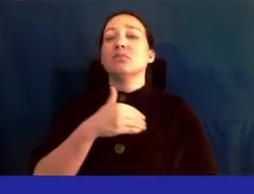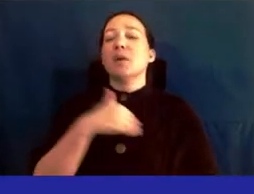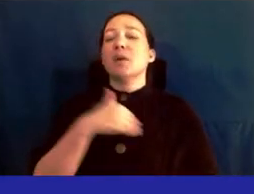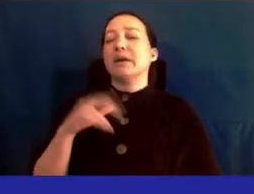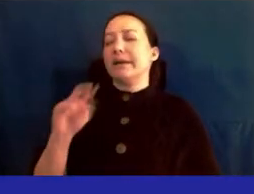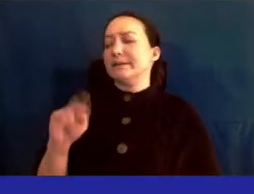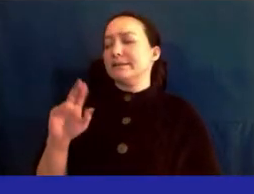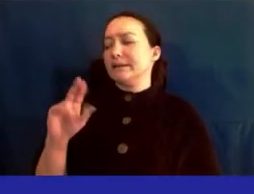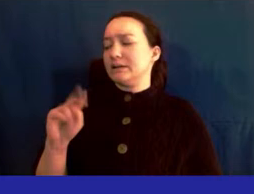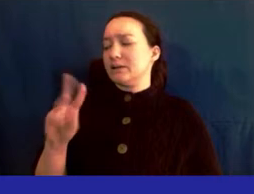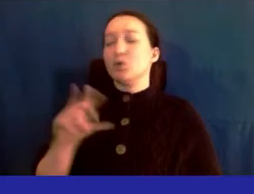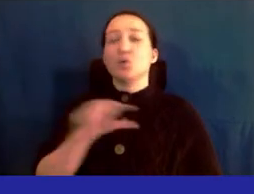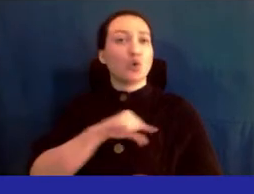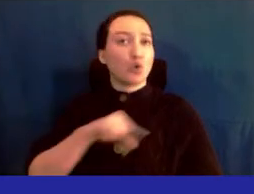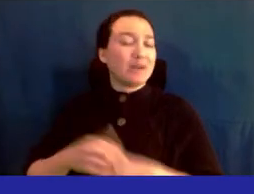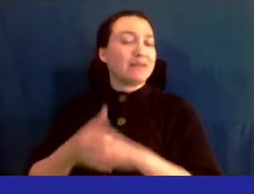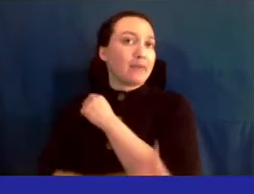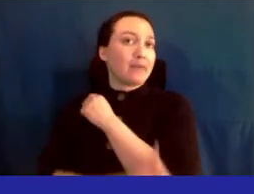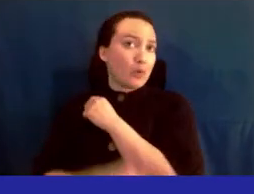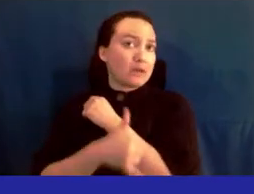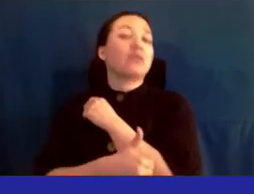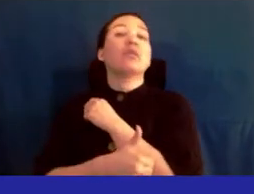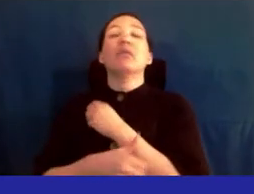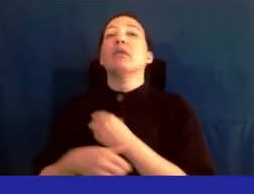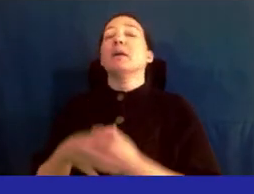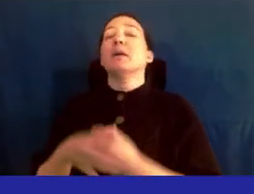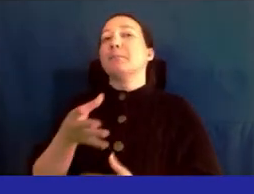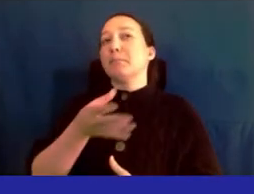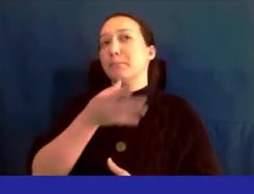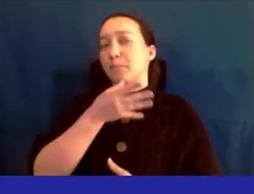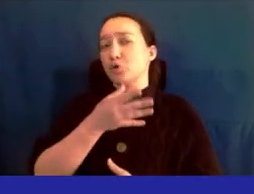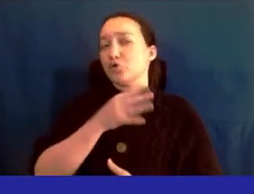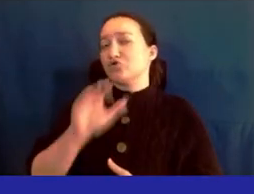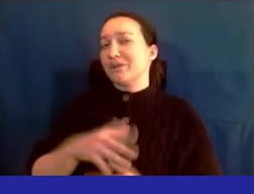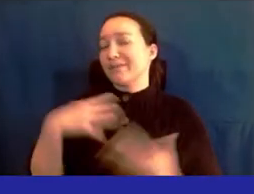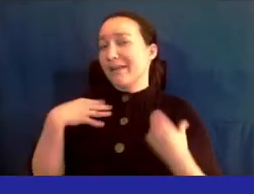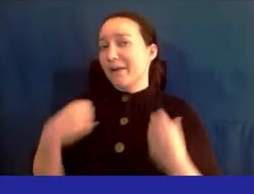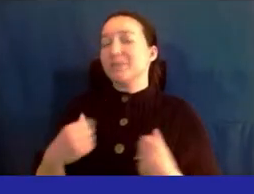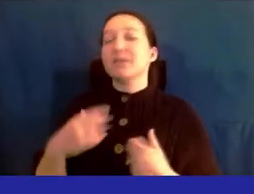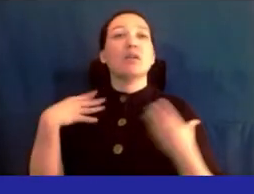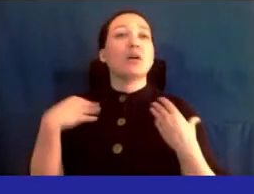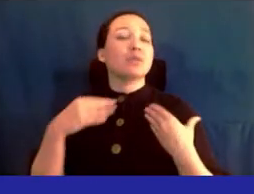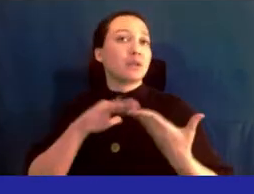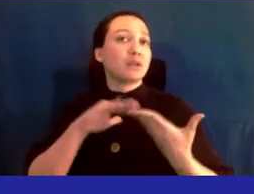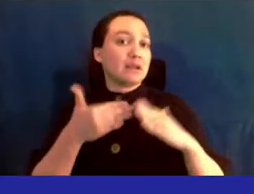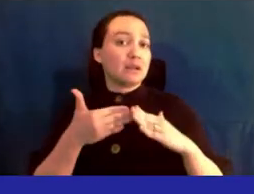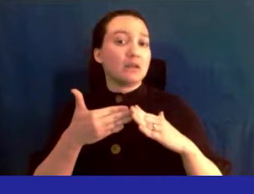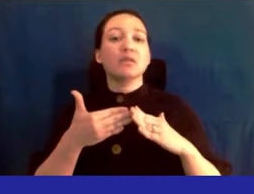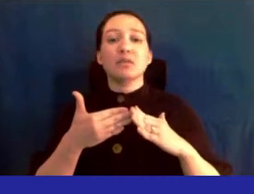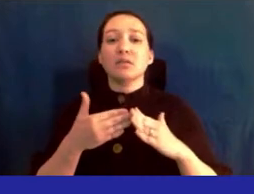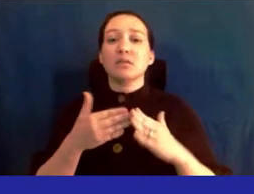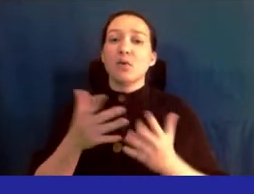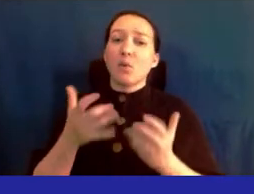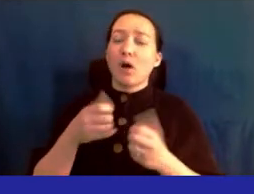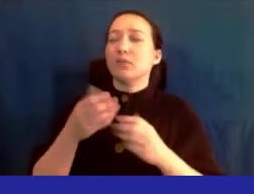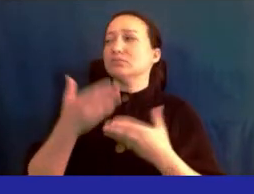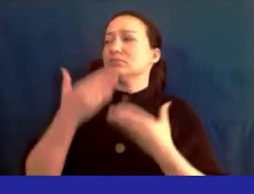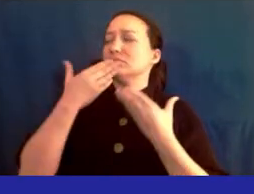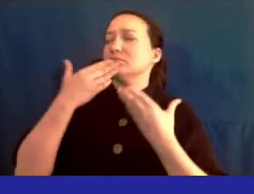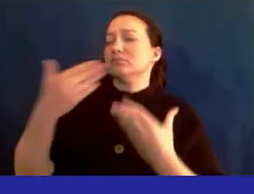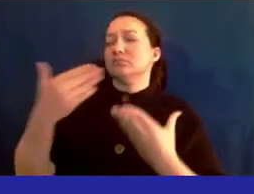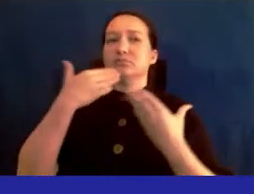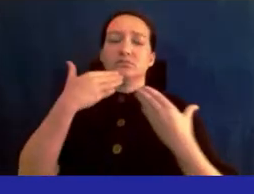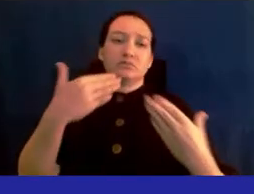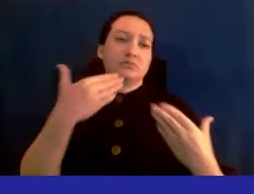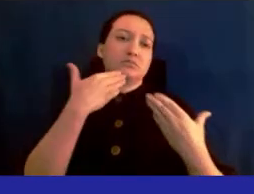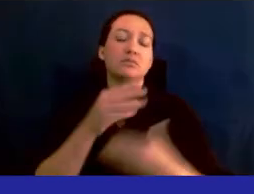incorporated Queens County section, maternal and child health, and the health committee would especially like to extend our gratitude